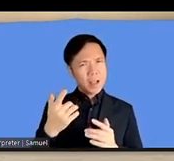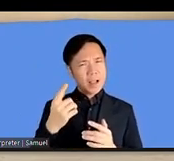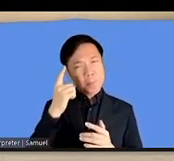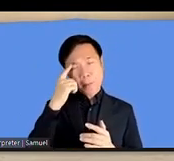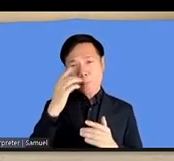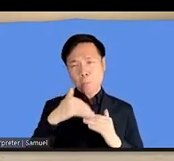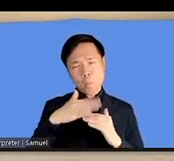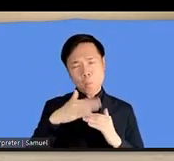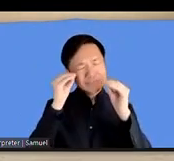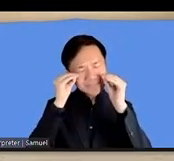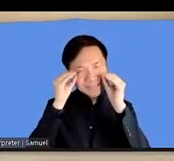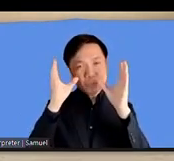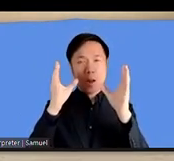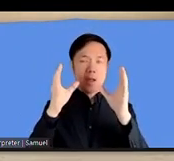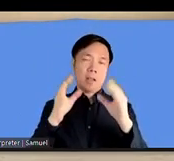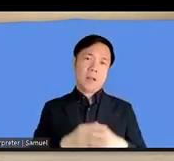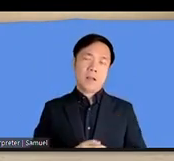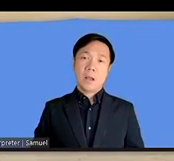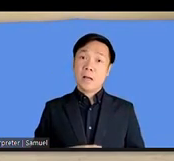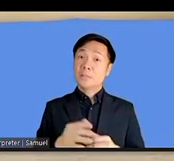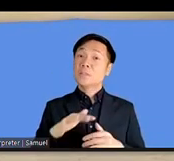mother policy has not